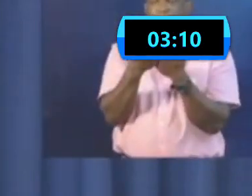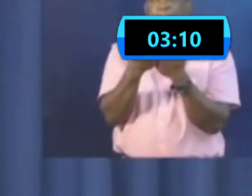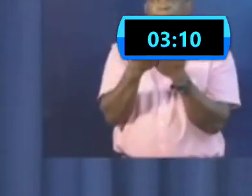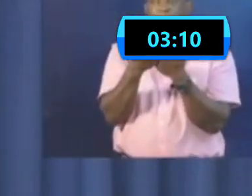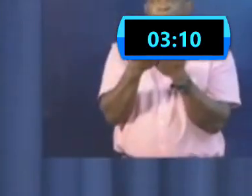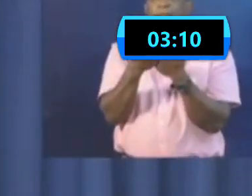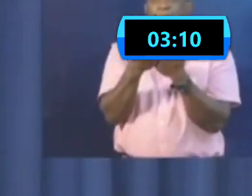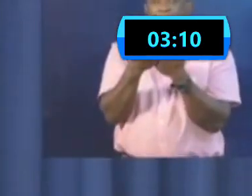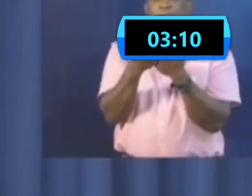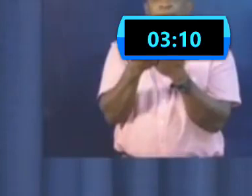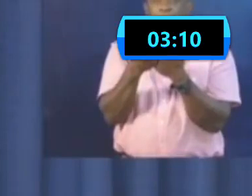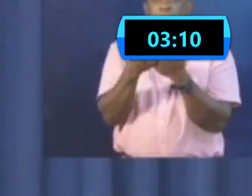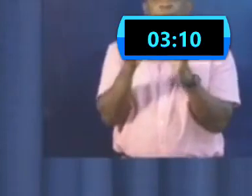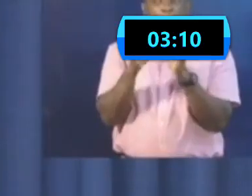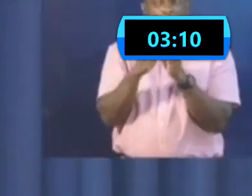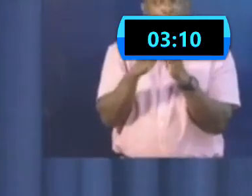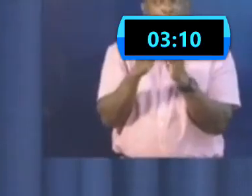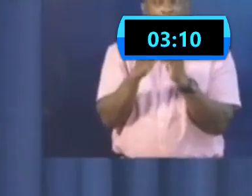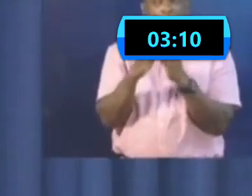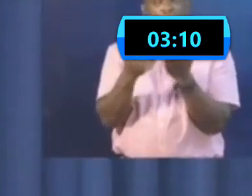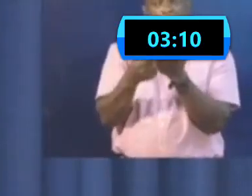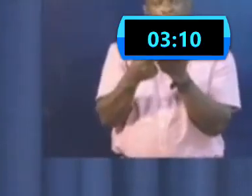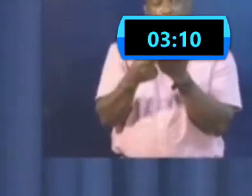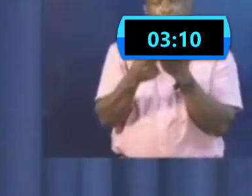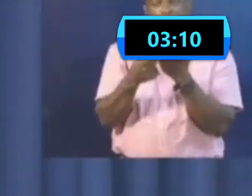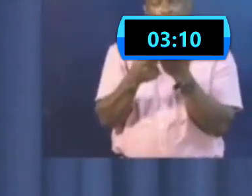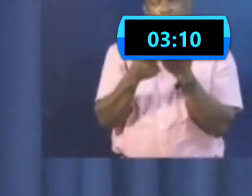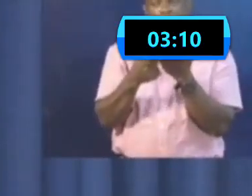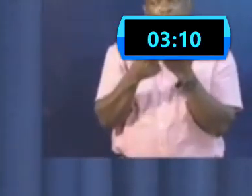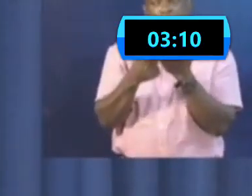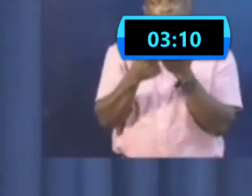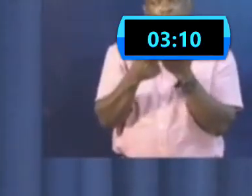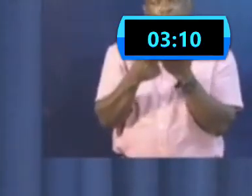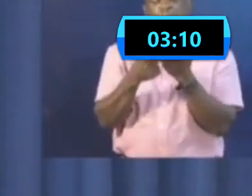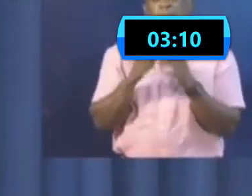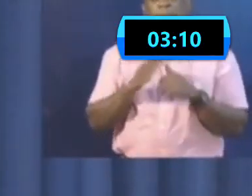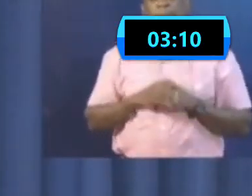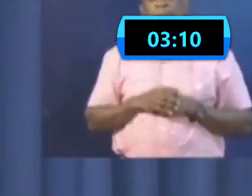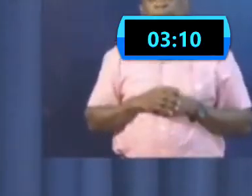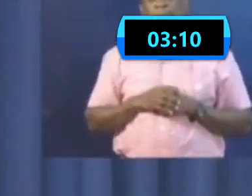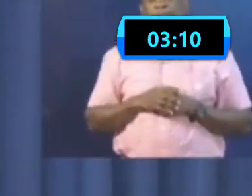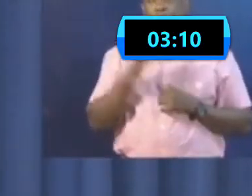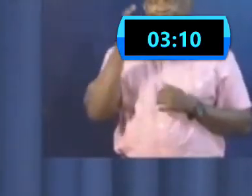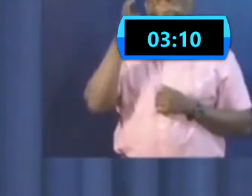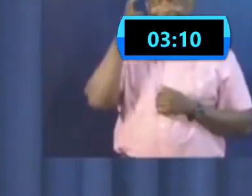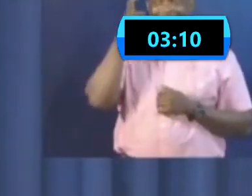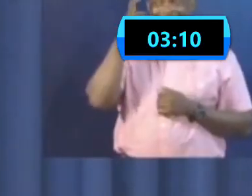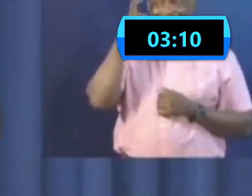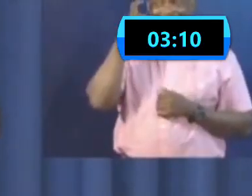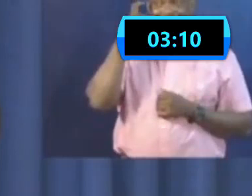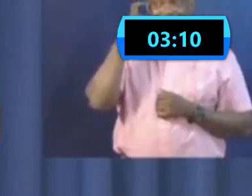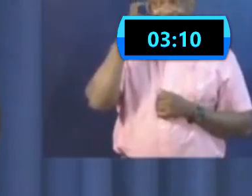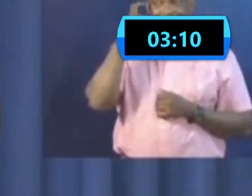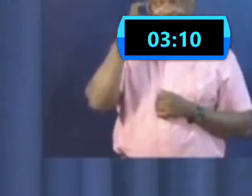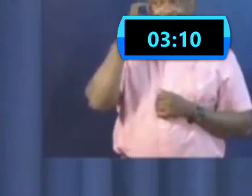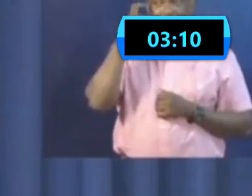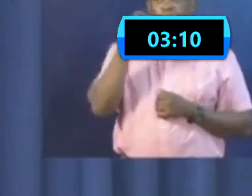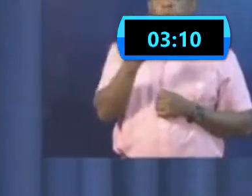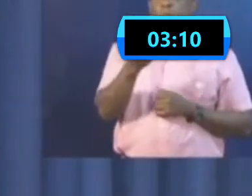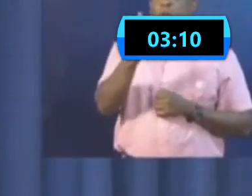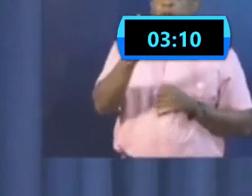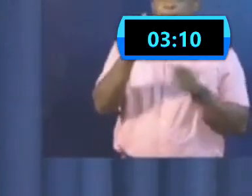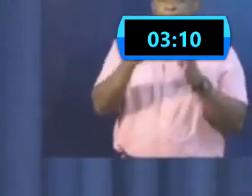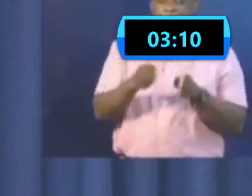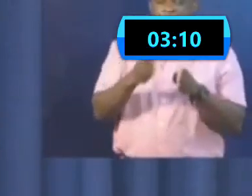Maxi Taxis. And in taxis, an arrangement that will allow one person per window per vehicle.